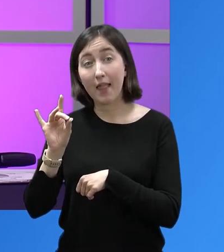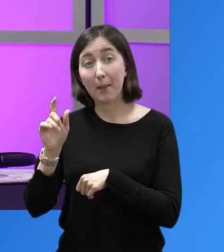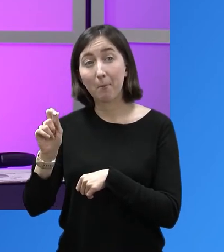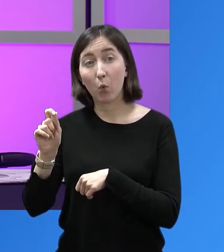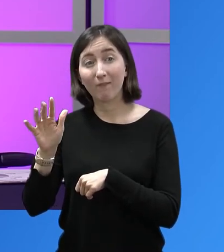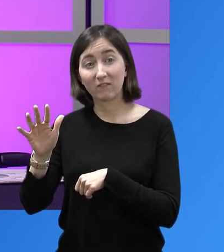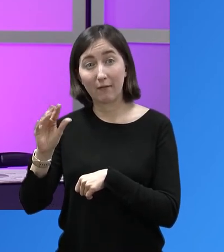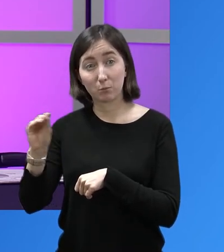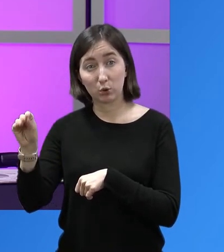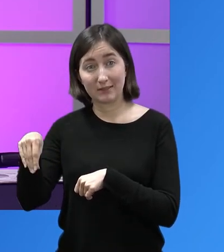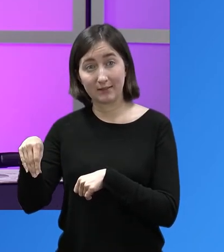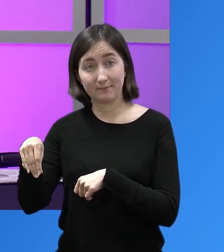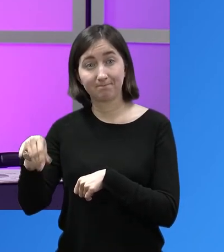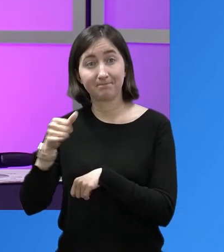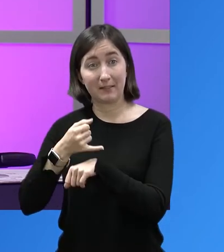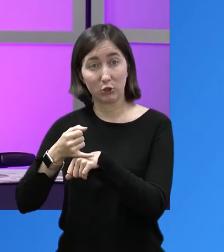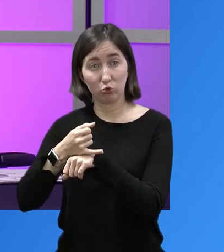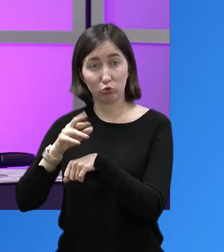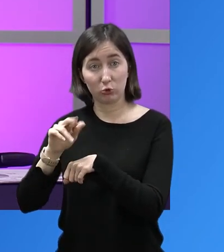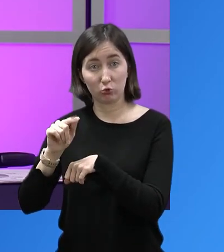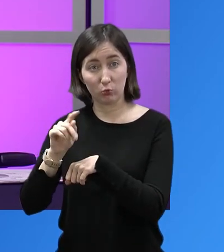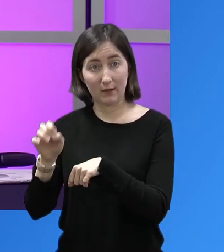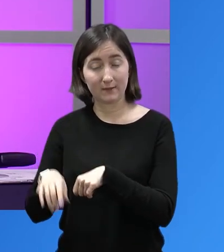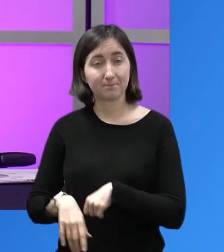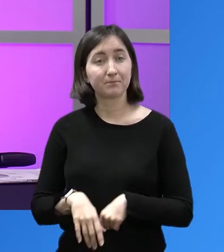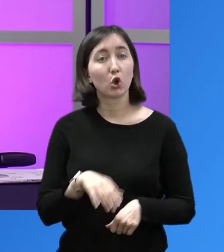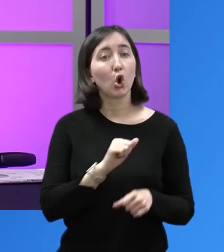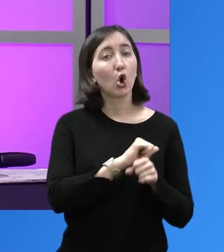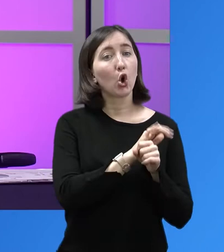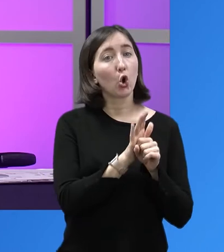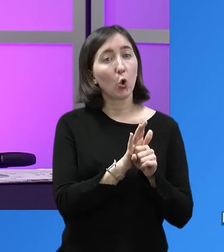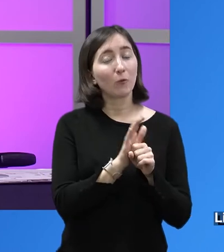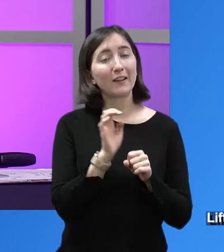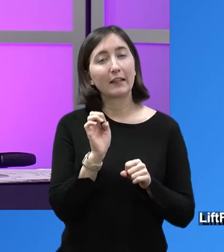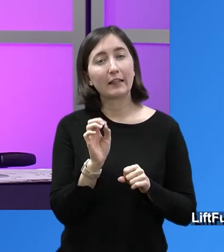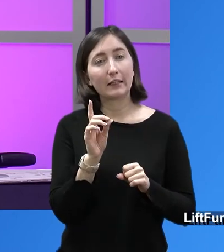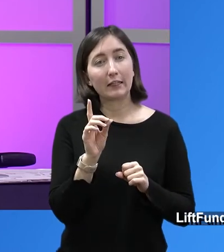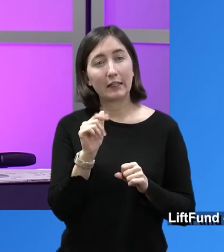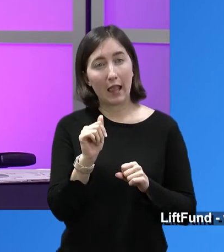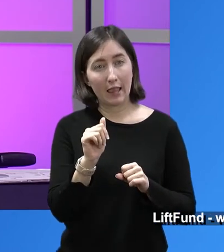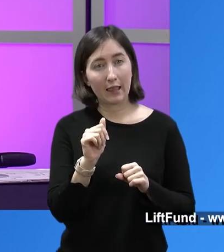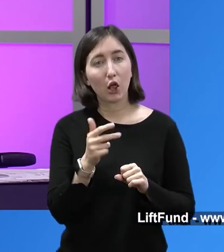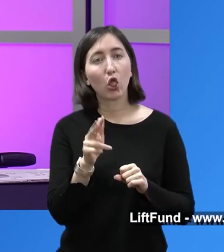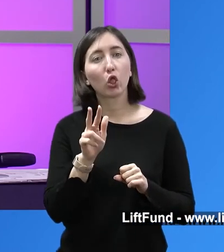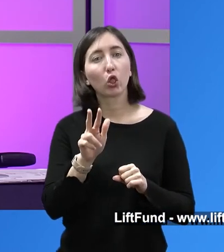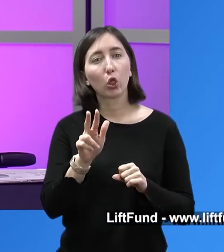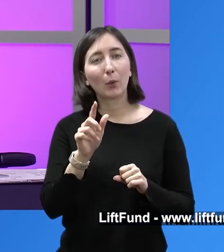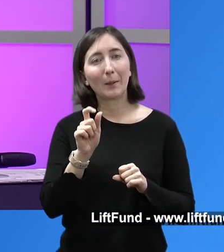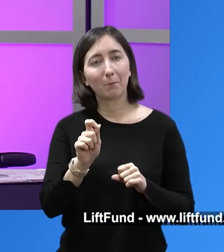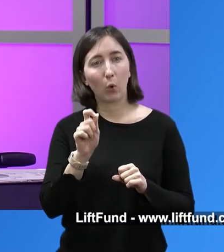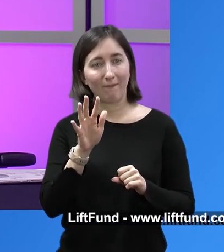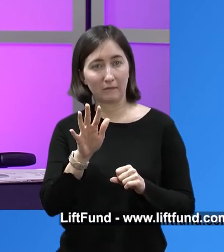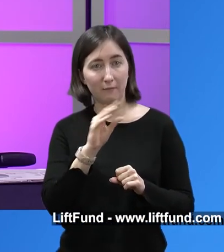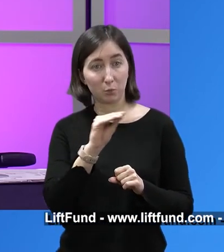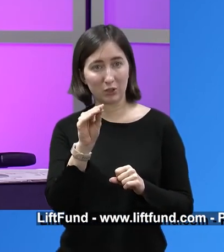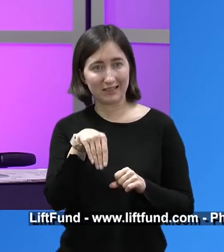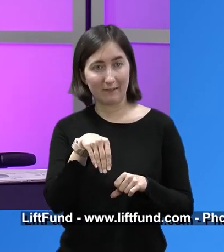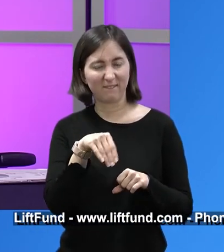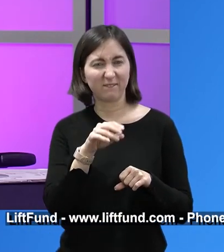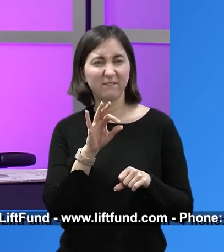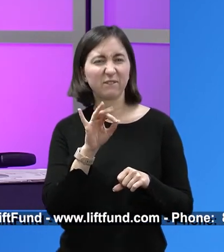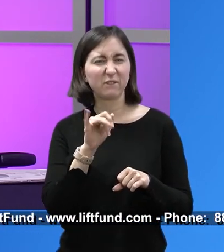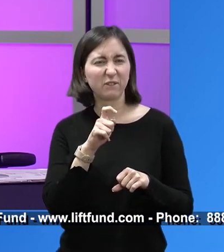community advantage, the interest rate is eight and a half. And with the EDA, COVID EDA, it's three and a half